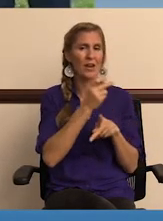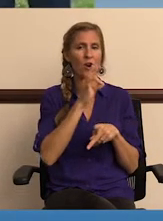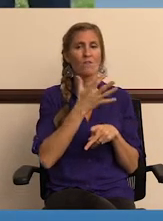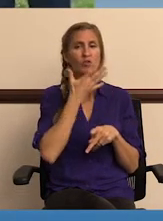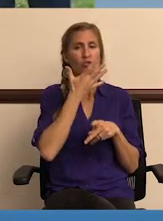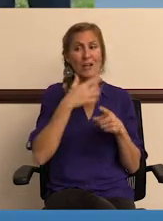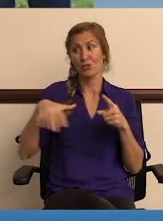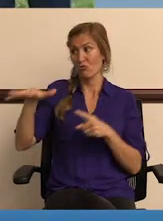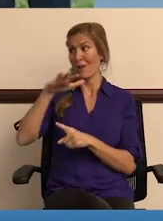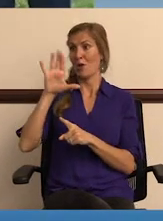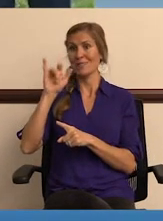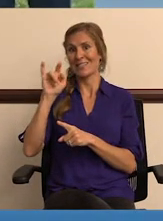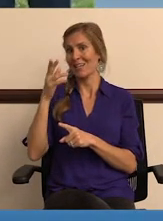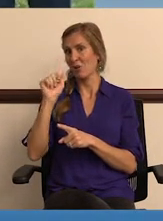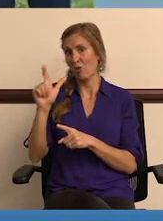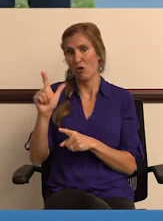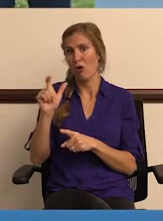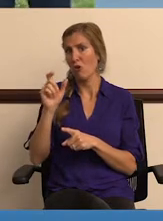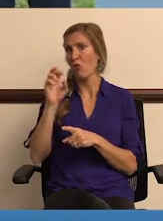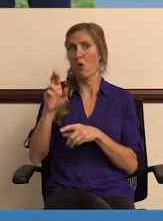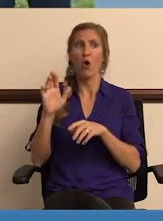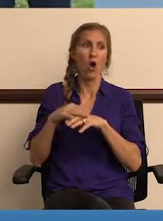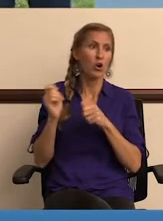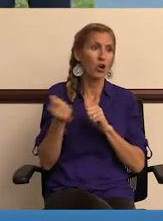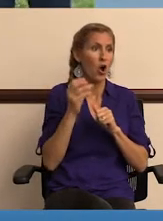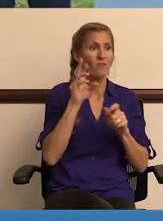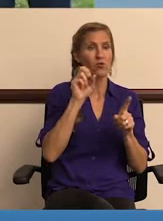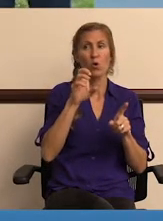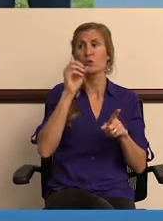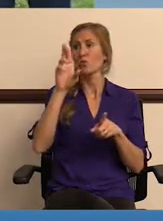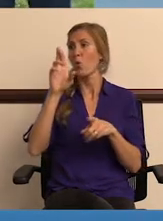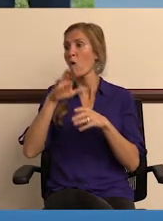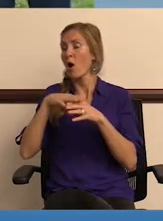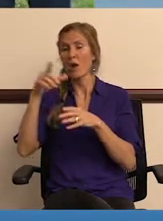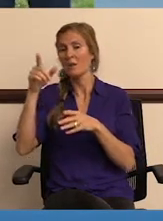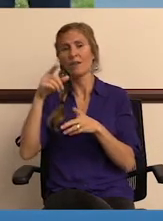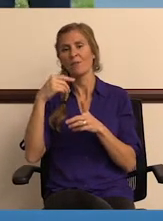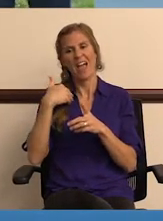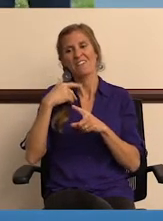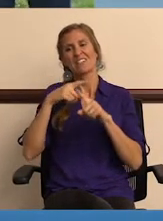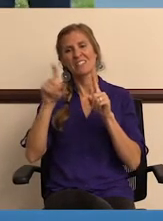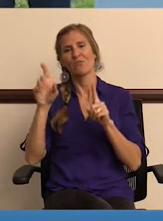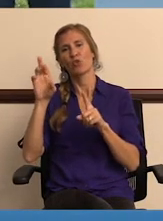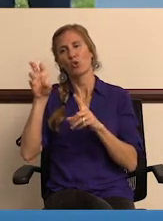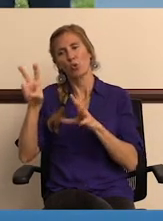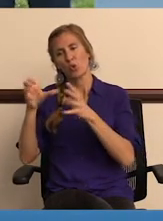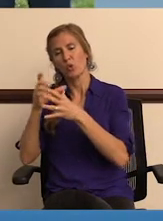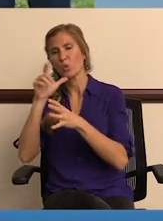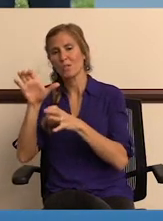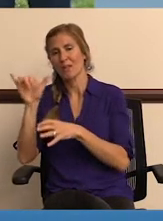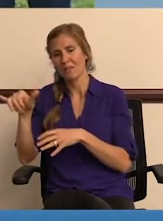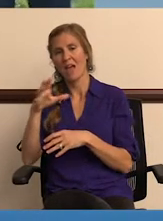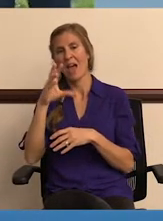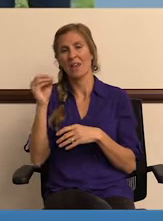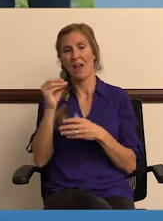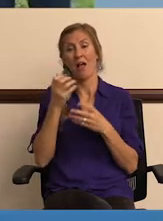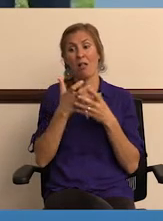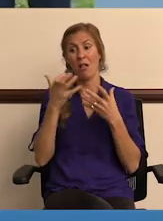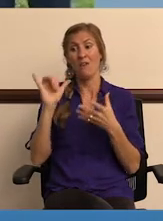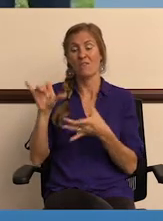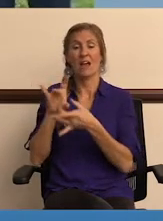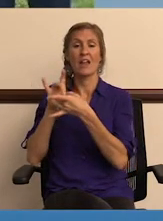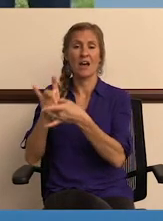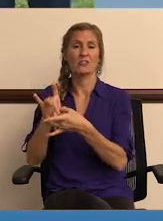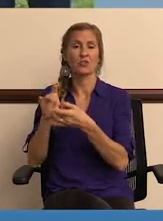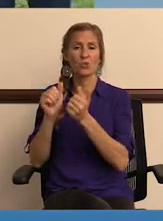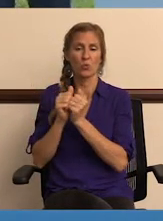don't take care of the grass around City Hall or the grass around public works or the grass around utility, right? We have a dedicated crew that does that, and a lot